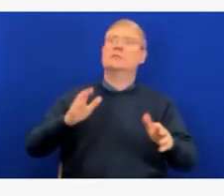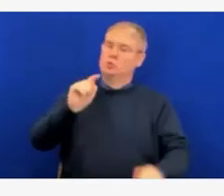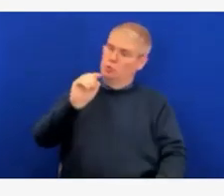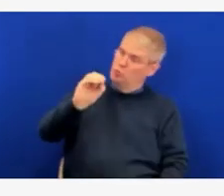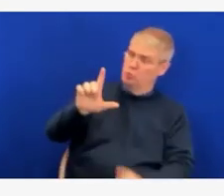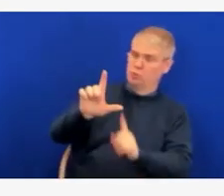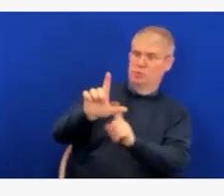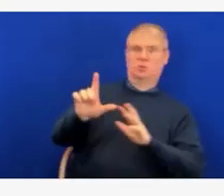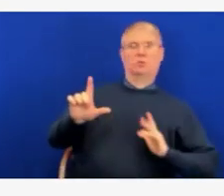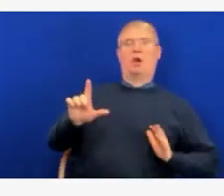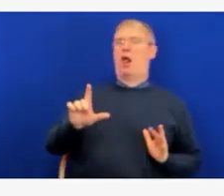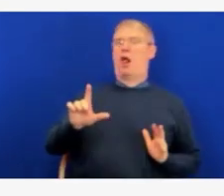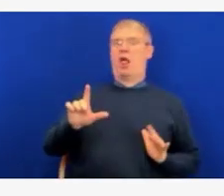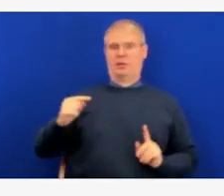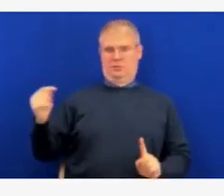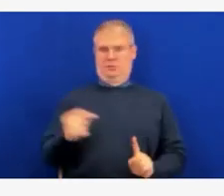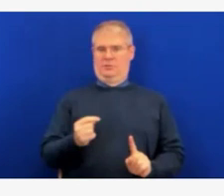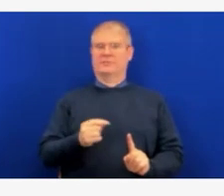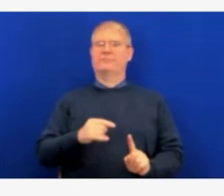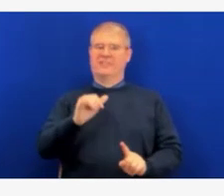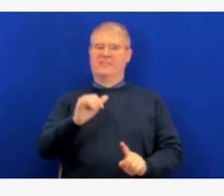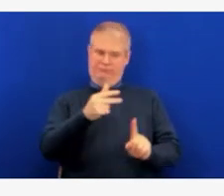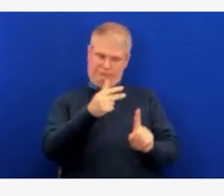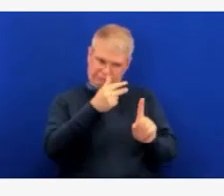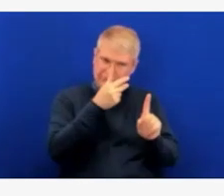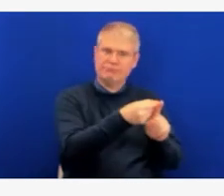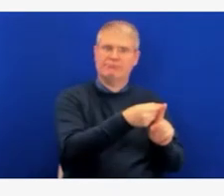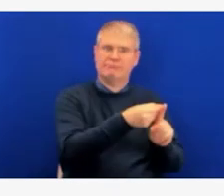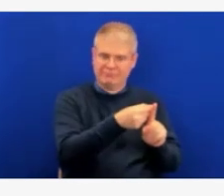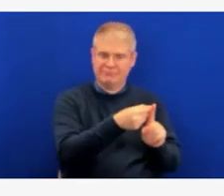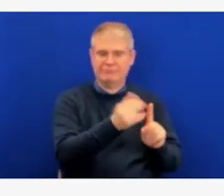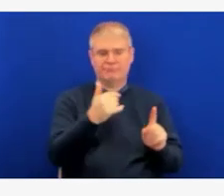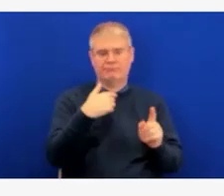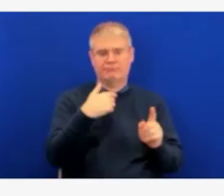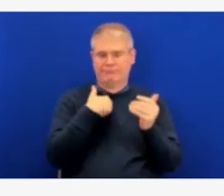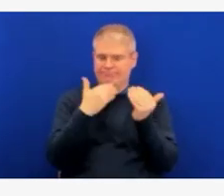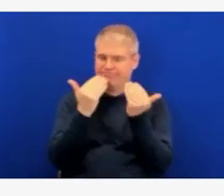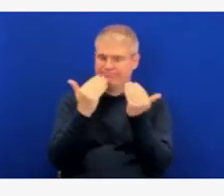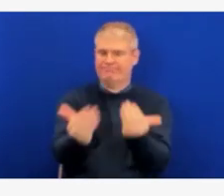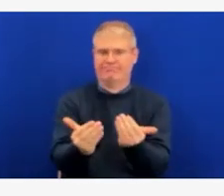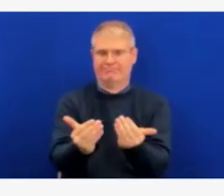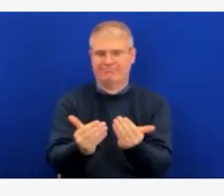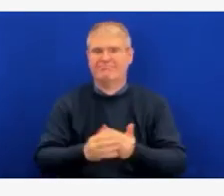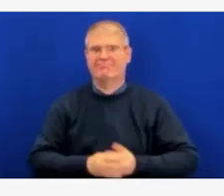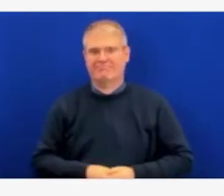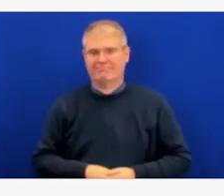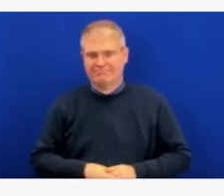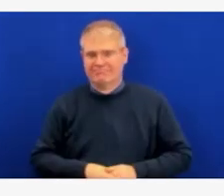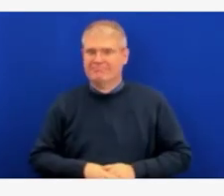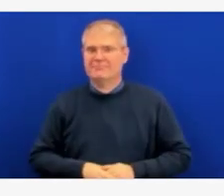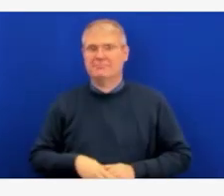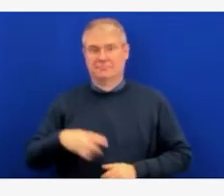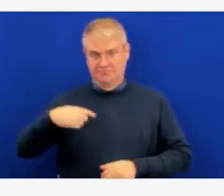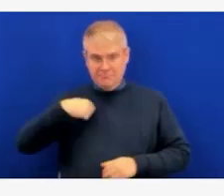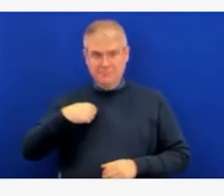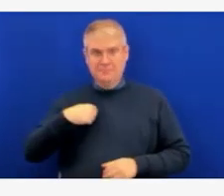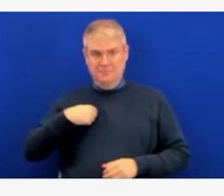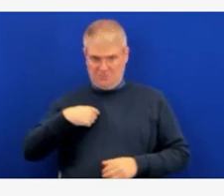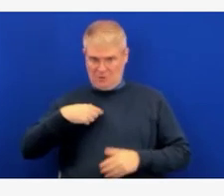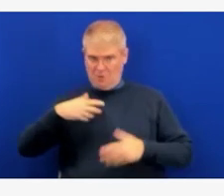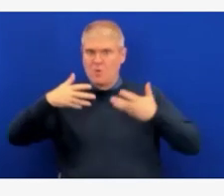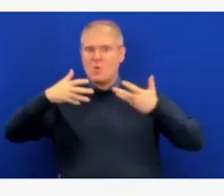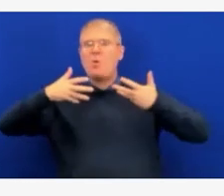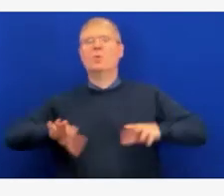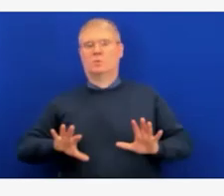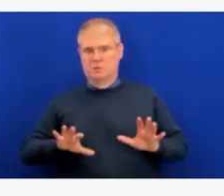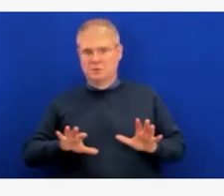I've had the opportunity to talk to quite a few families already about concerns about the safety of the COVID vaccine in